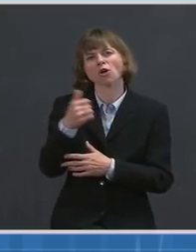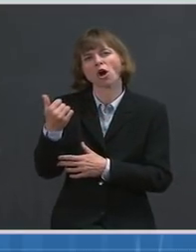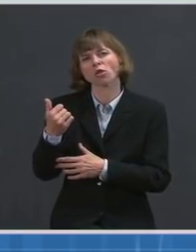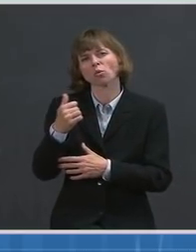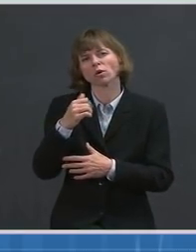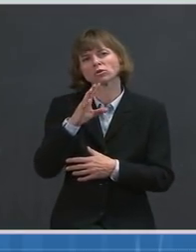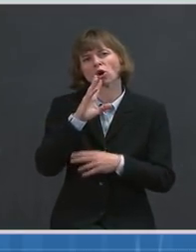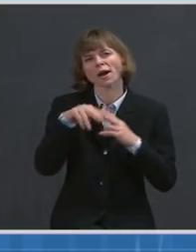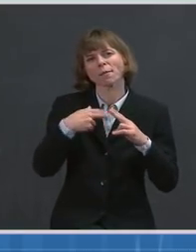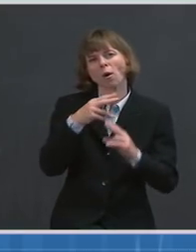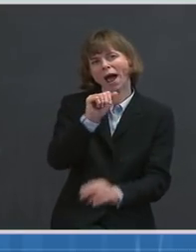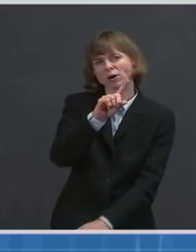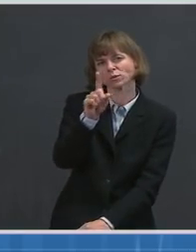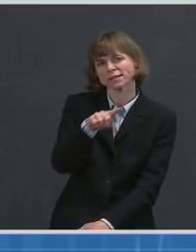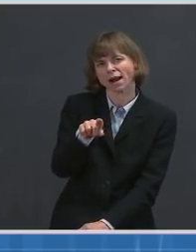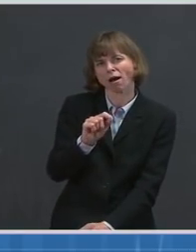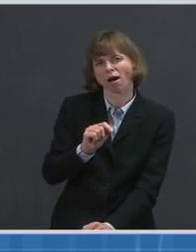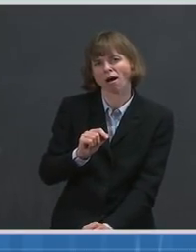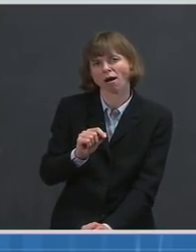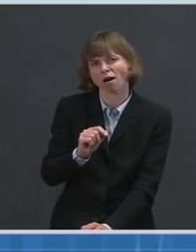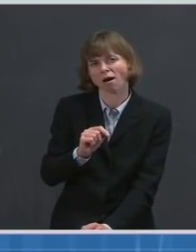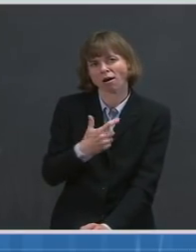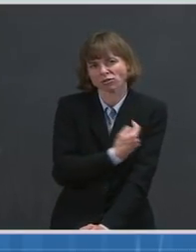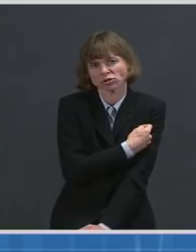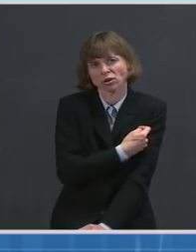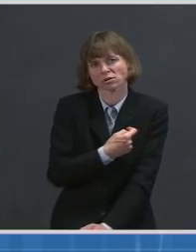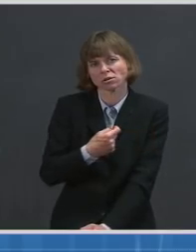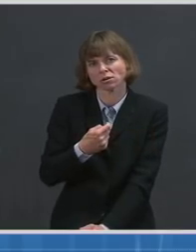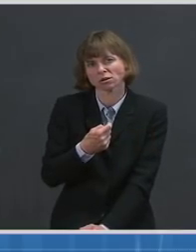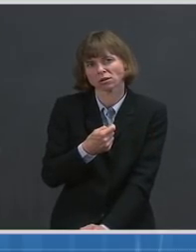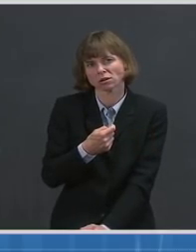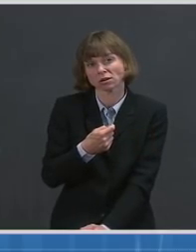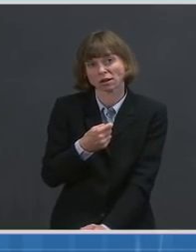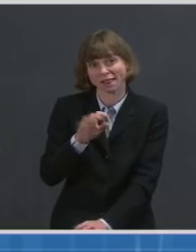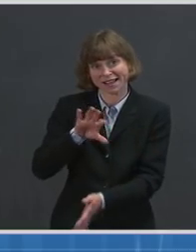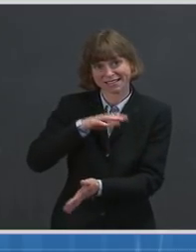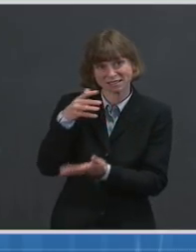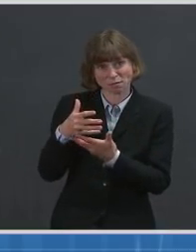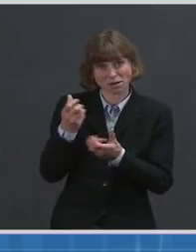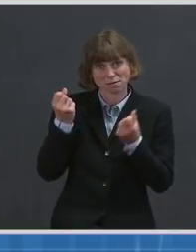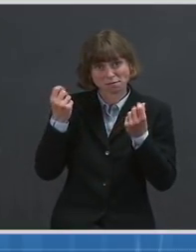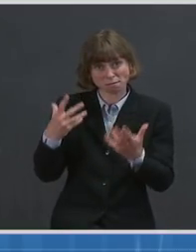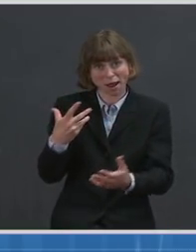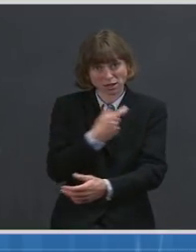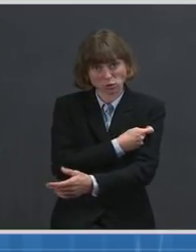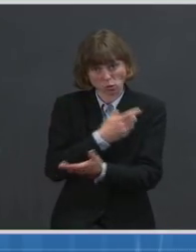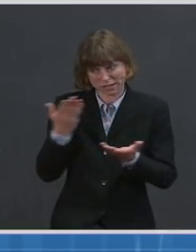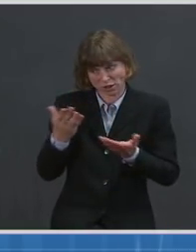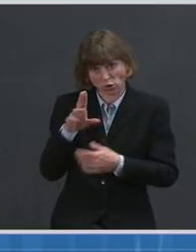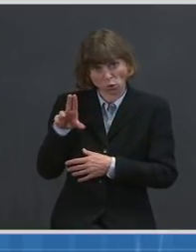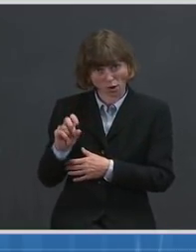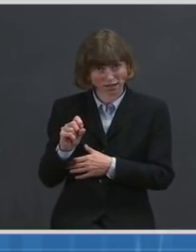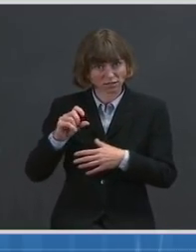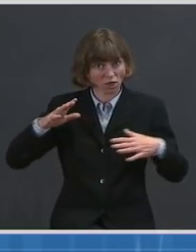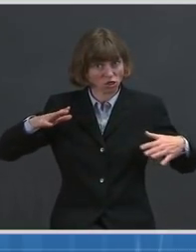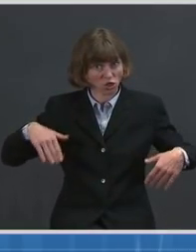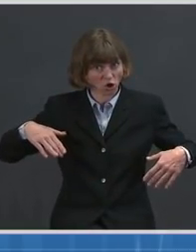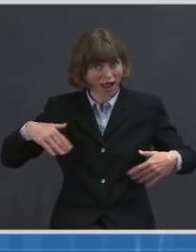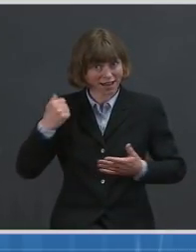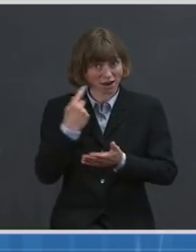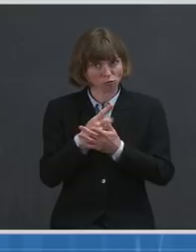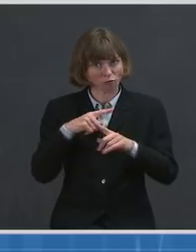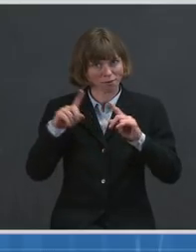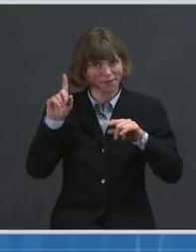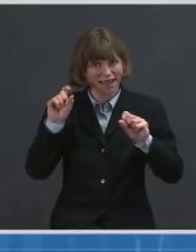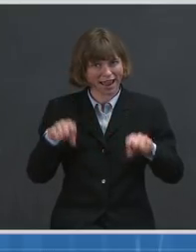AstraZeneca in particular, with the stockpile of millions of doses here in the United States that aren't approved here, but they can be used overseas.